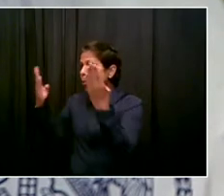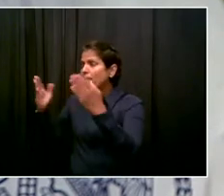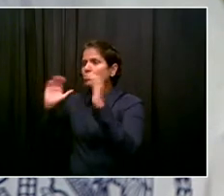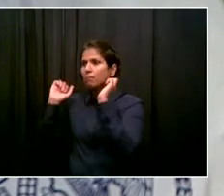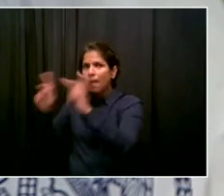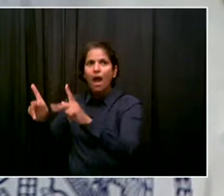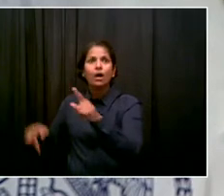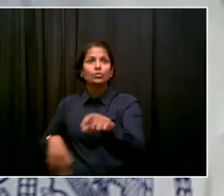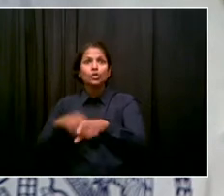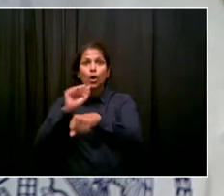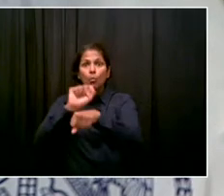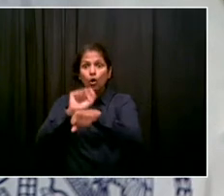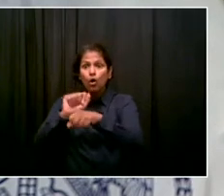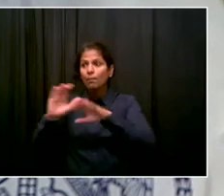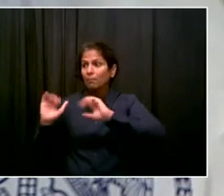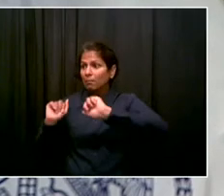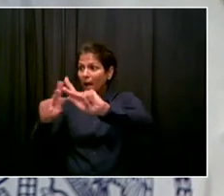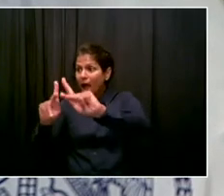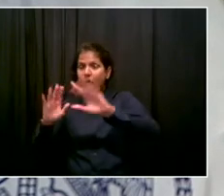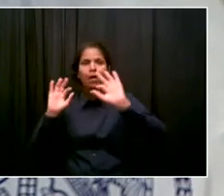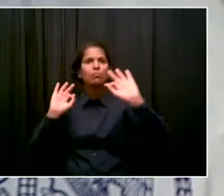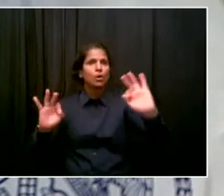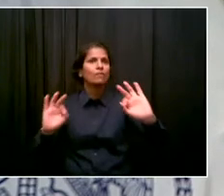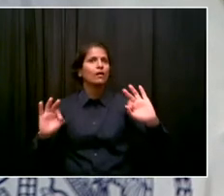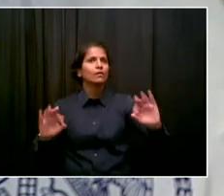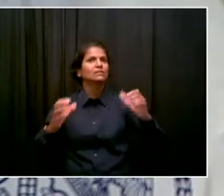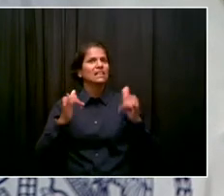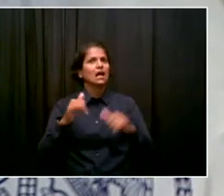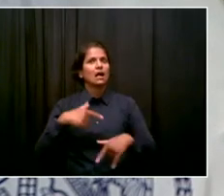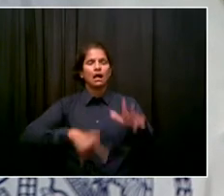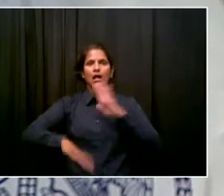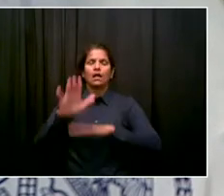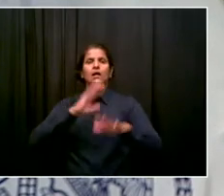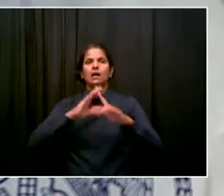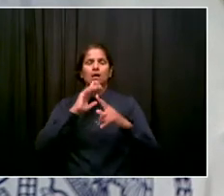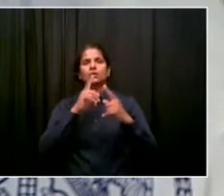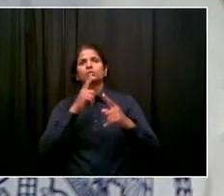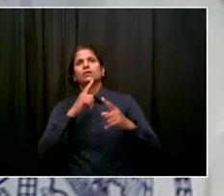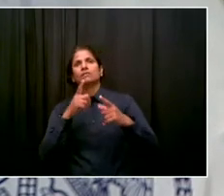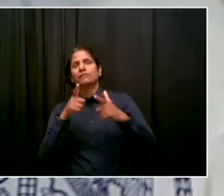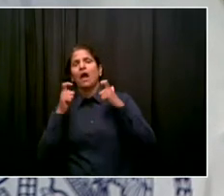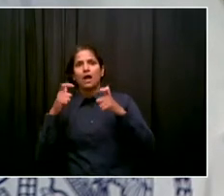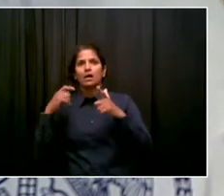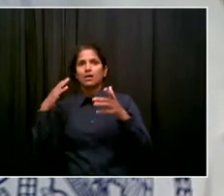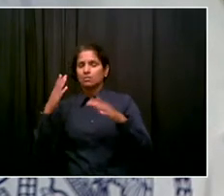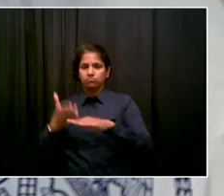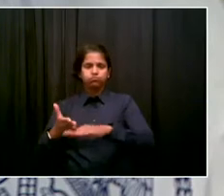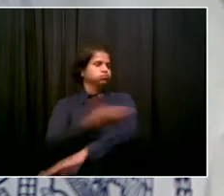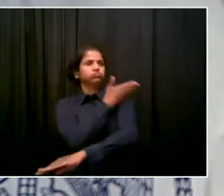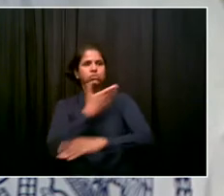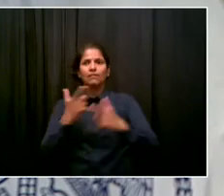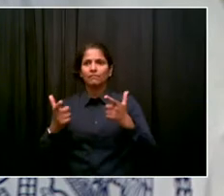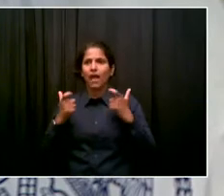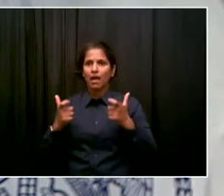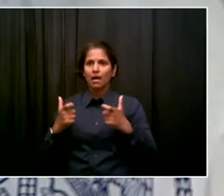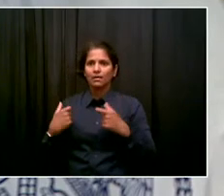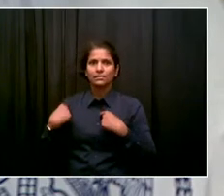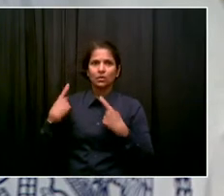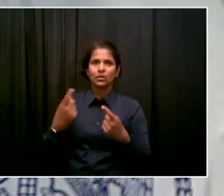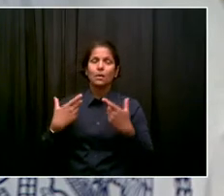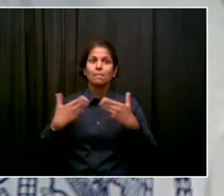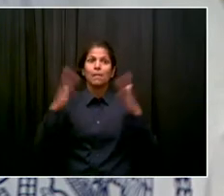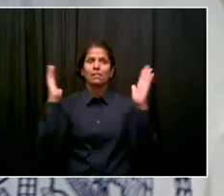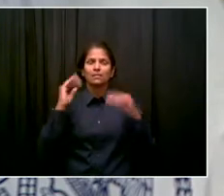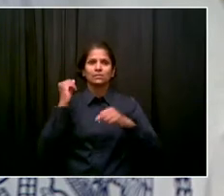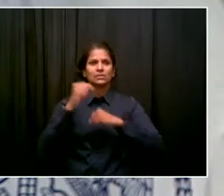public safety, and to finish our comeback. Once we do that, I think we move forward really fast